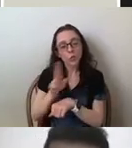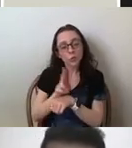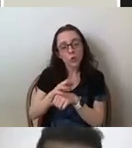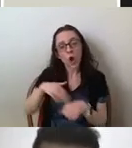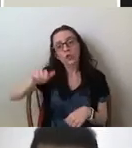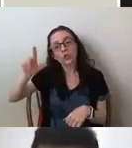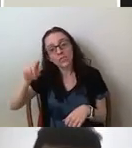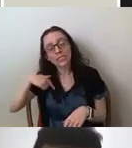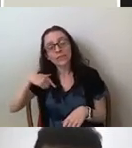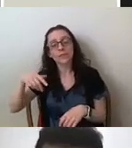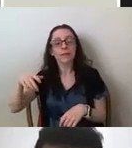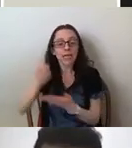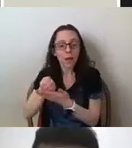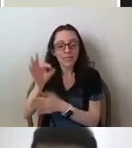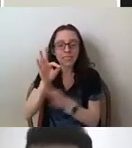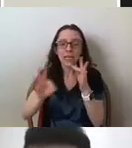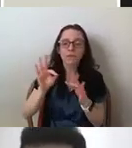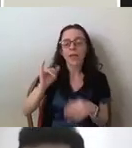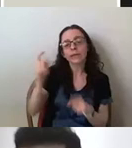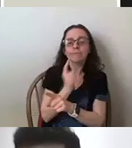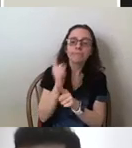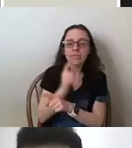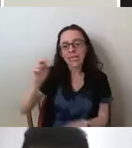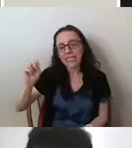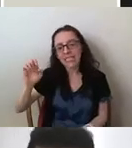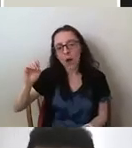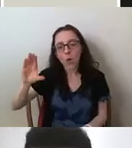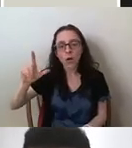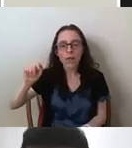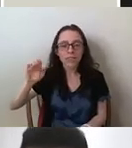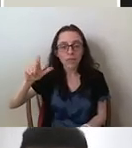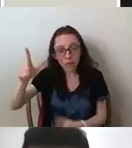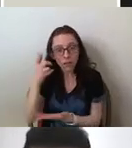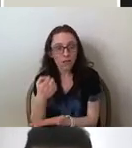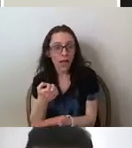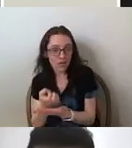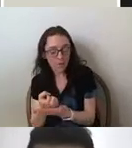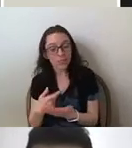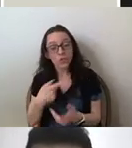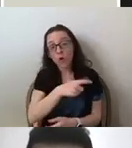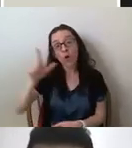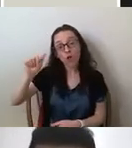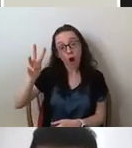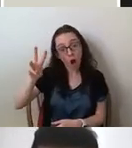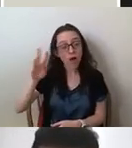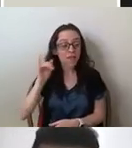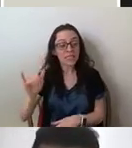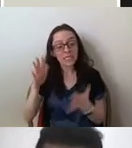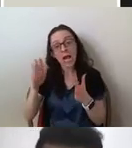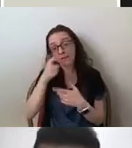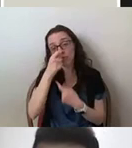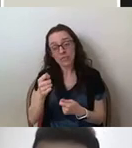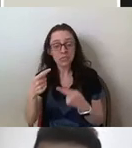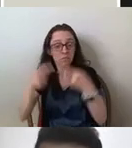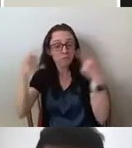orthodox neoclassical economics. So the Austrian school is interesting. It's fairly heterodox, not very much